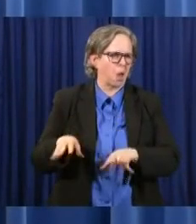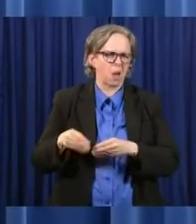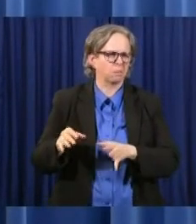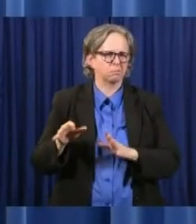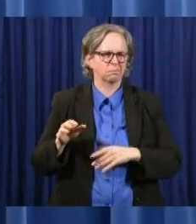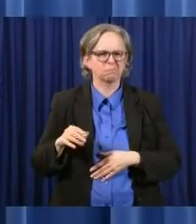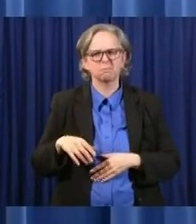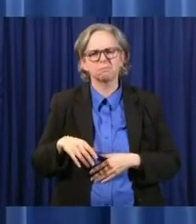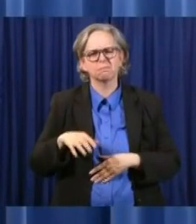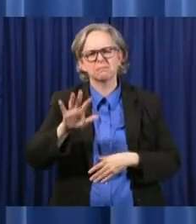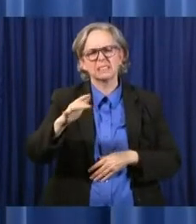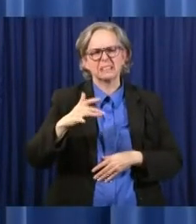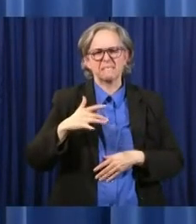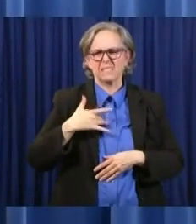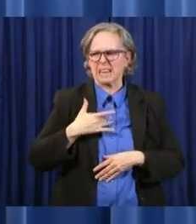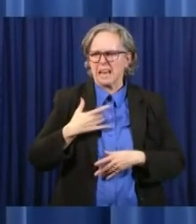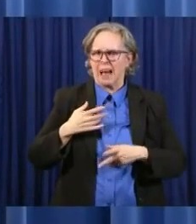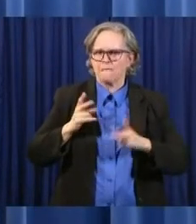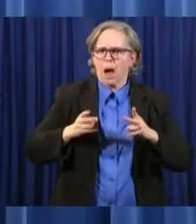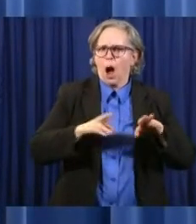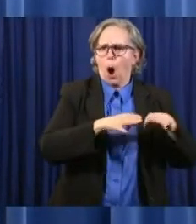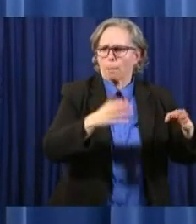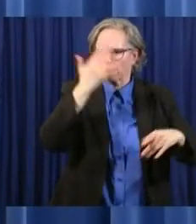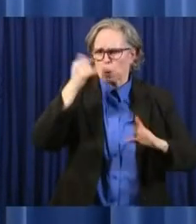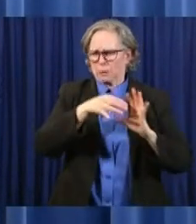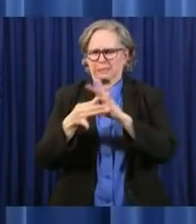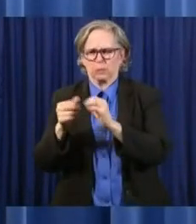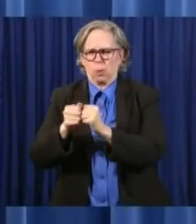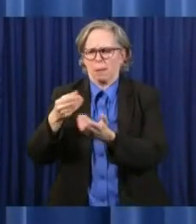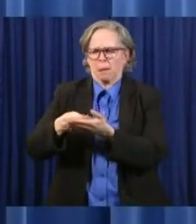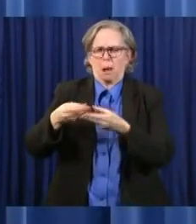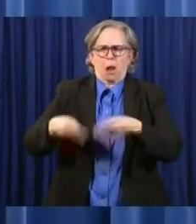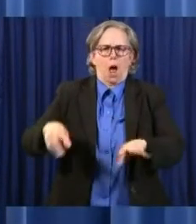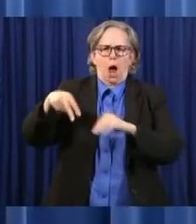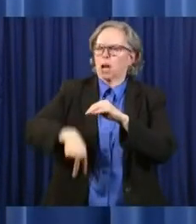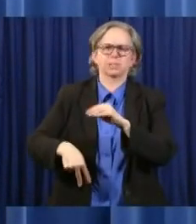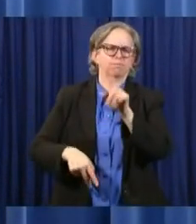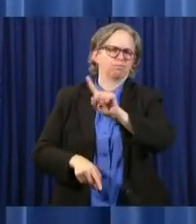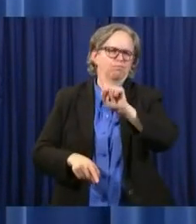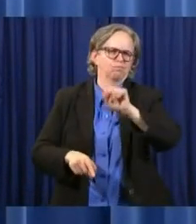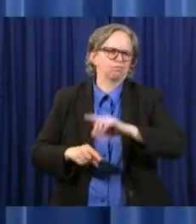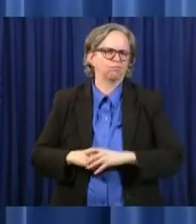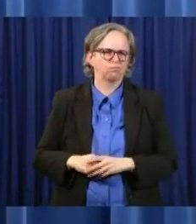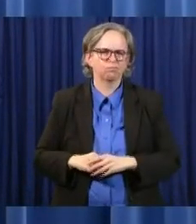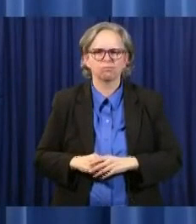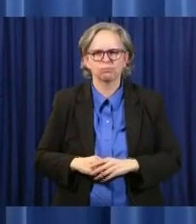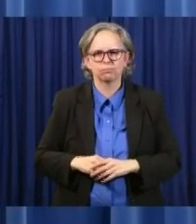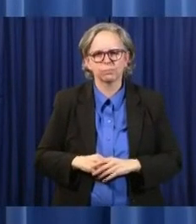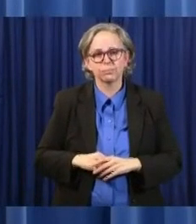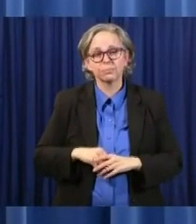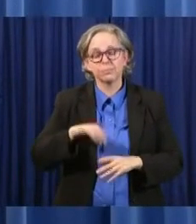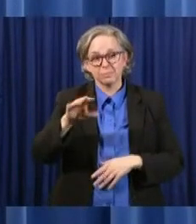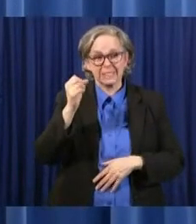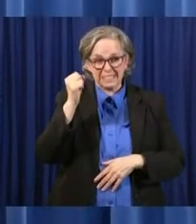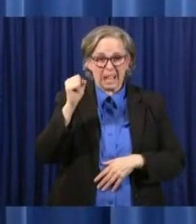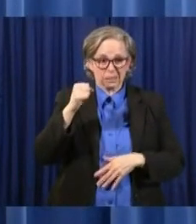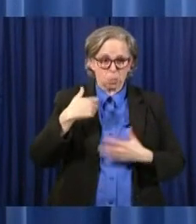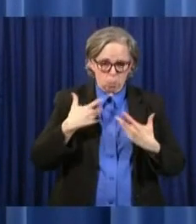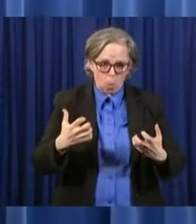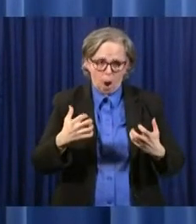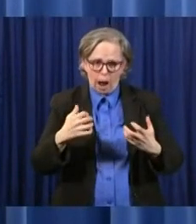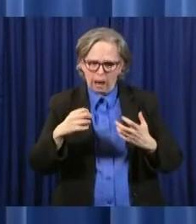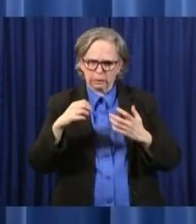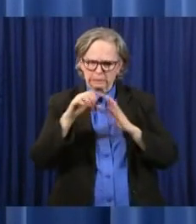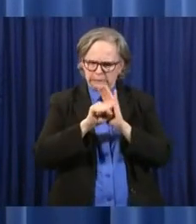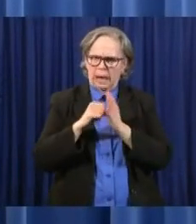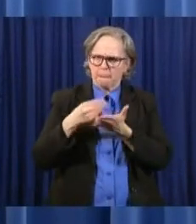You know, we're not opening up to increased state revenues, although we do know that the revenue that comes in or does not come